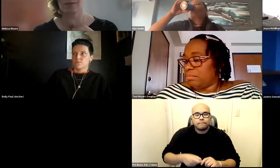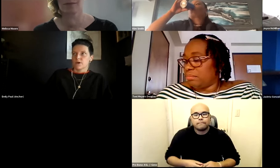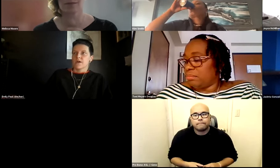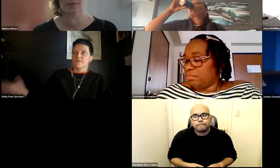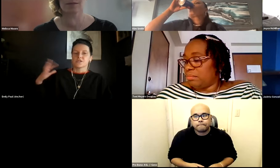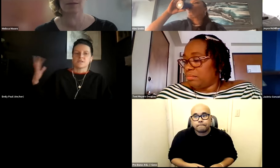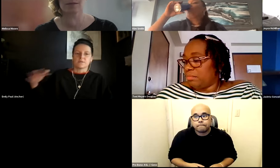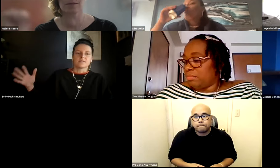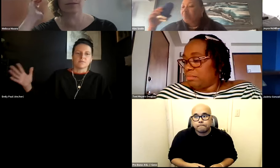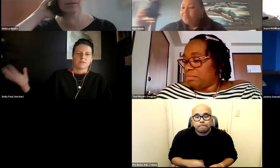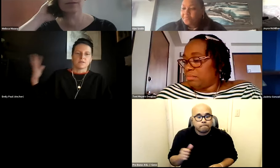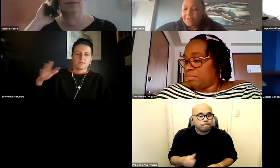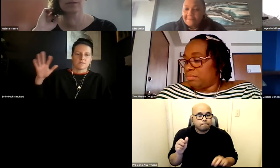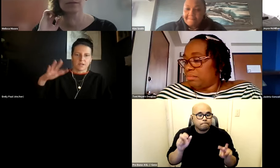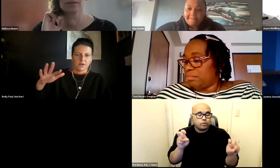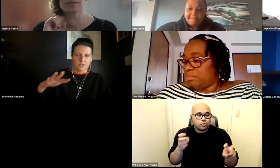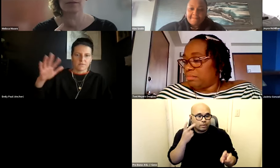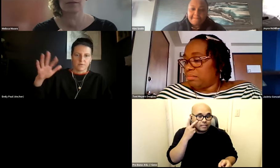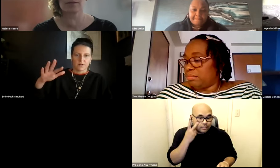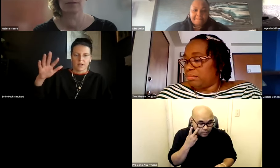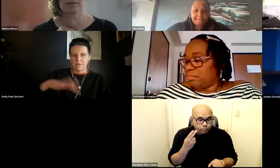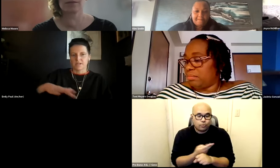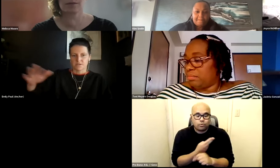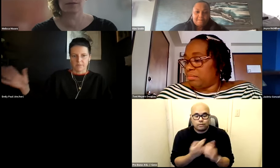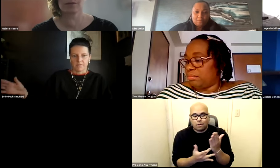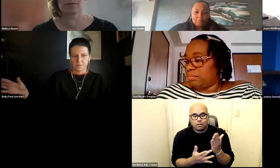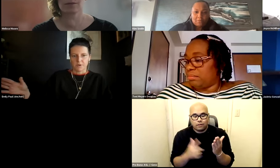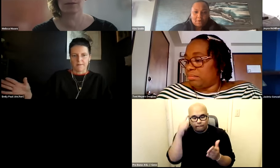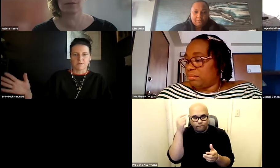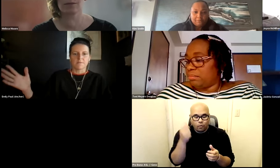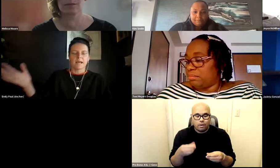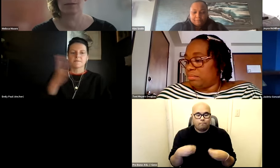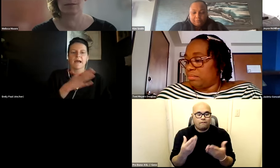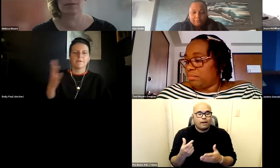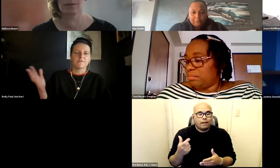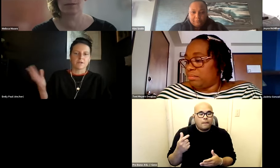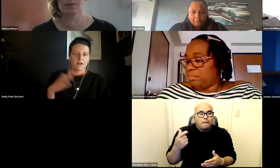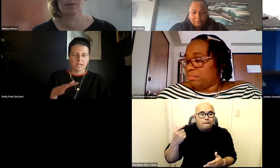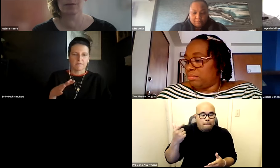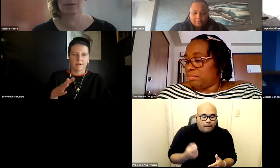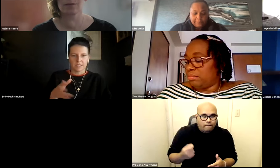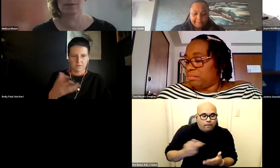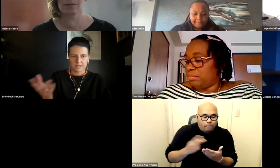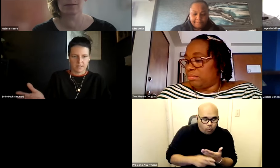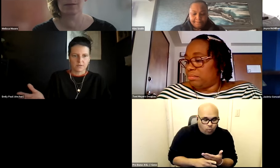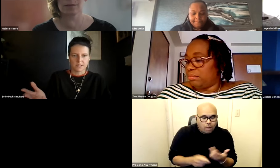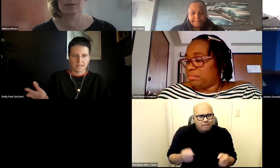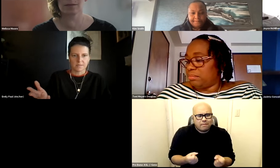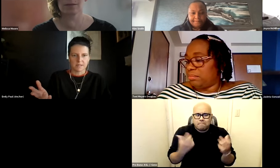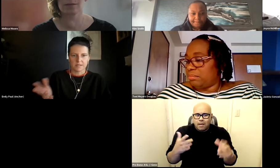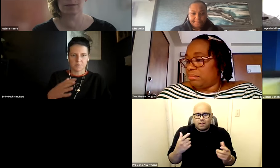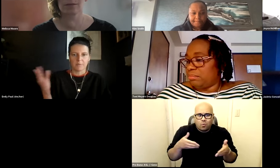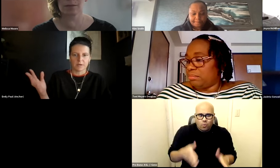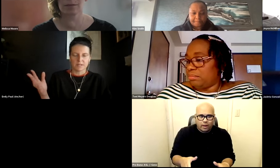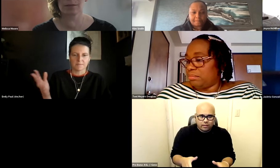another issue that we see with the use of technology for administering benefits programs which i mean has been happening for a long time in various ways like those